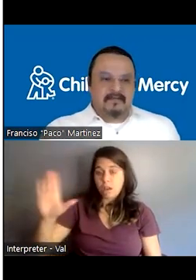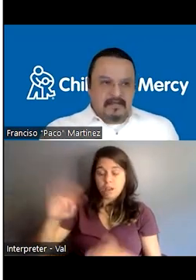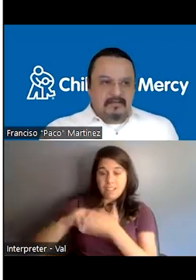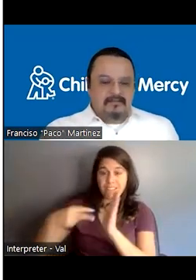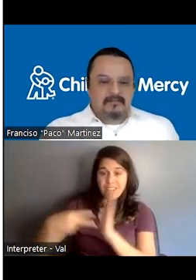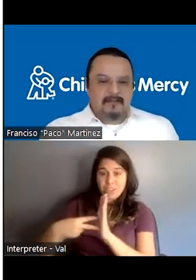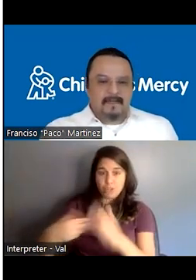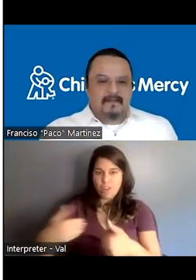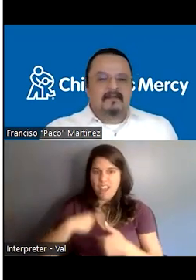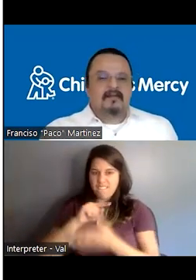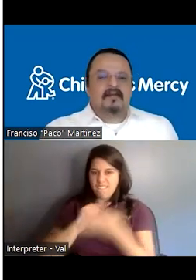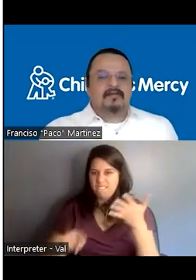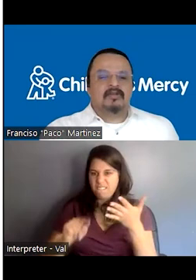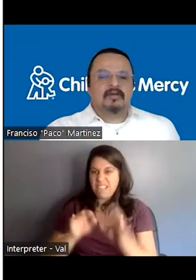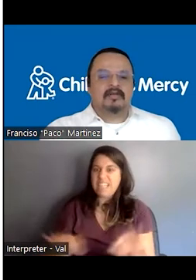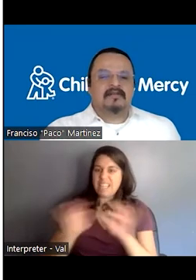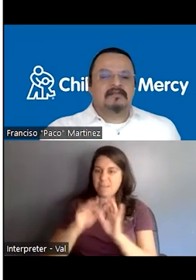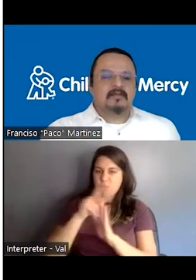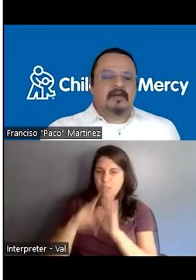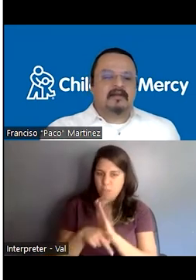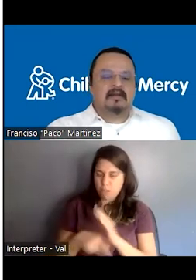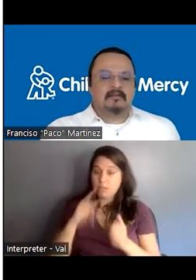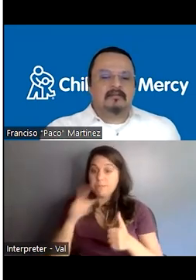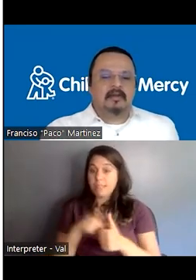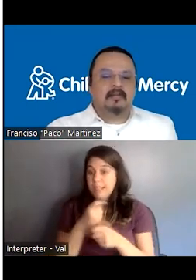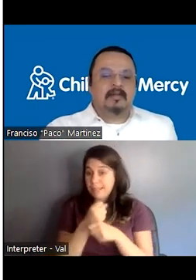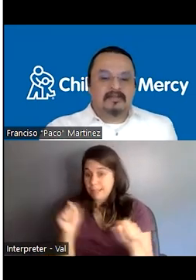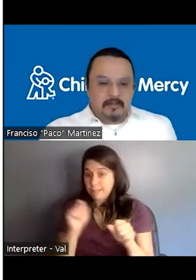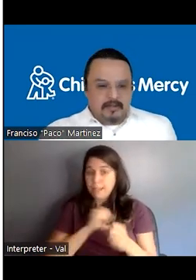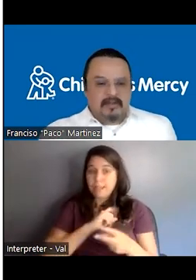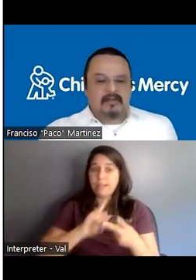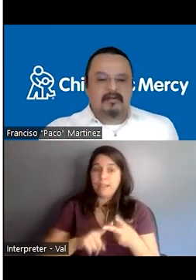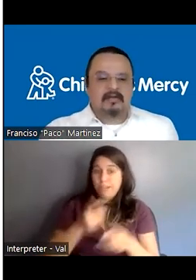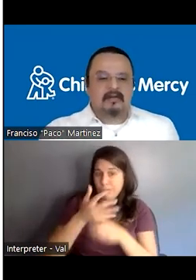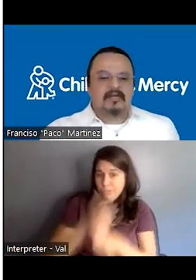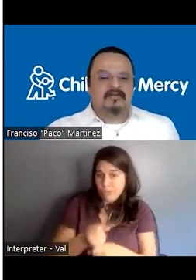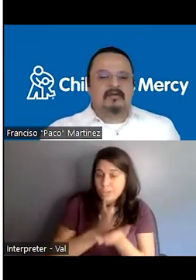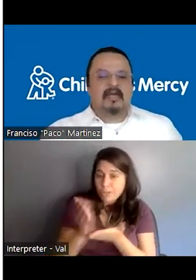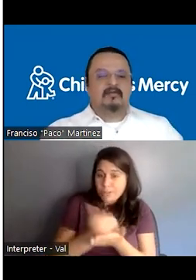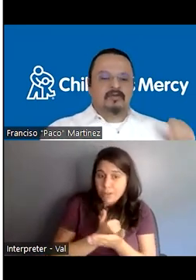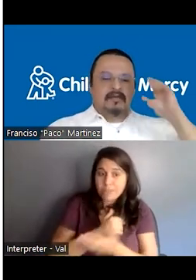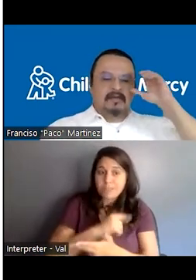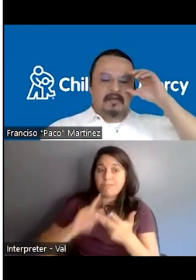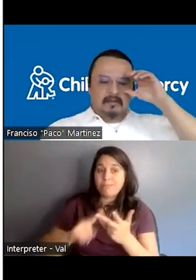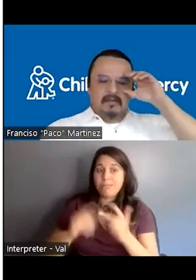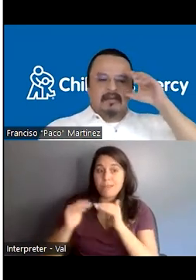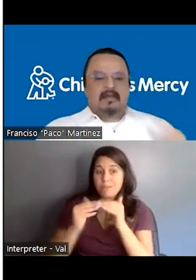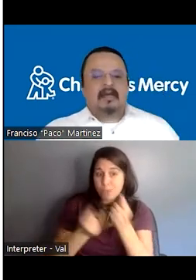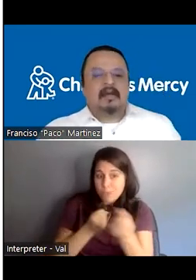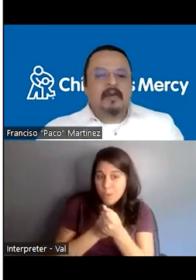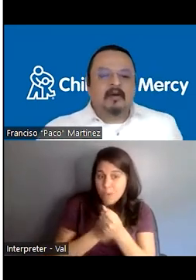safety, trustworthiness, and transparency, peer support, collaboration, and mutuality,